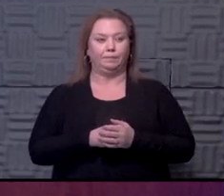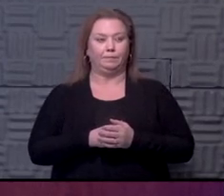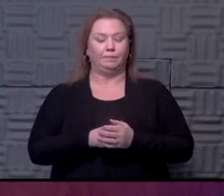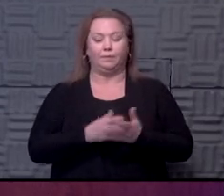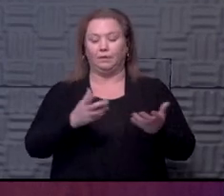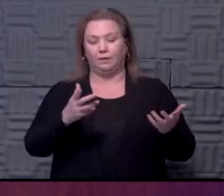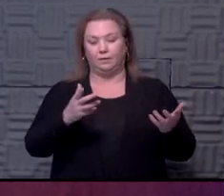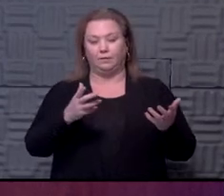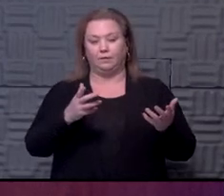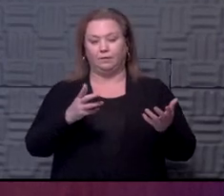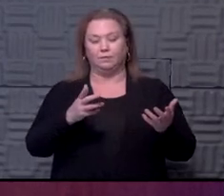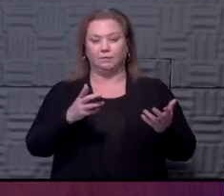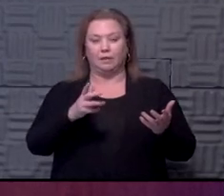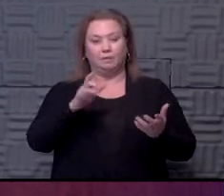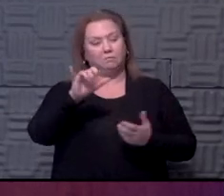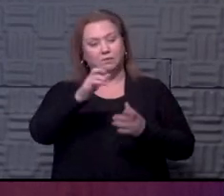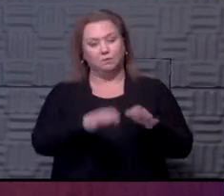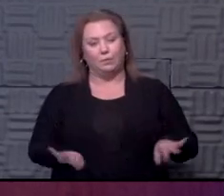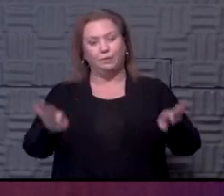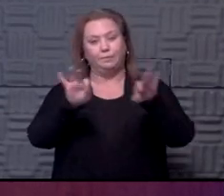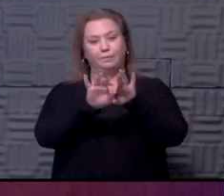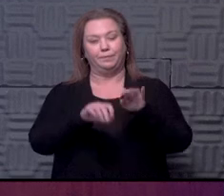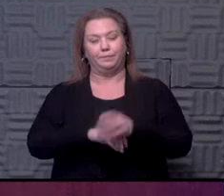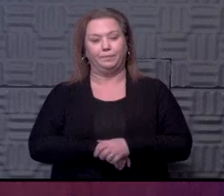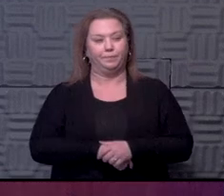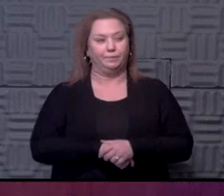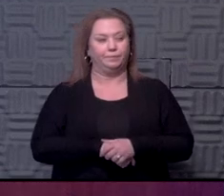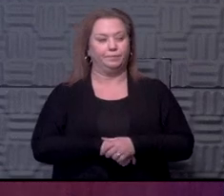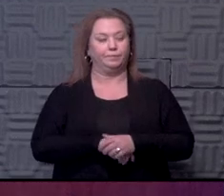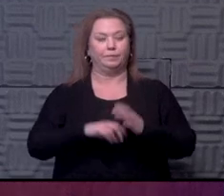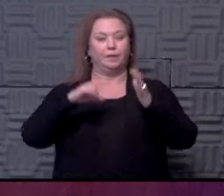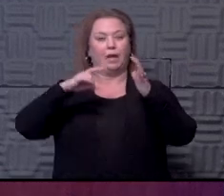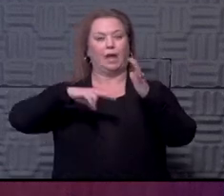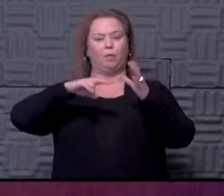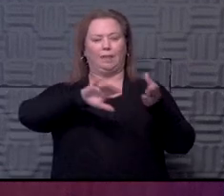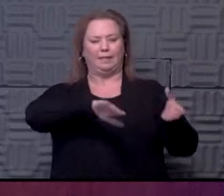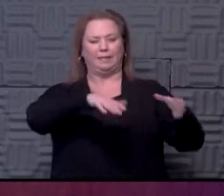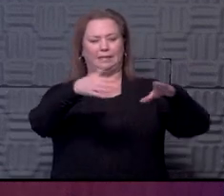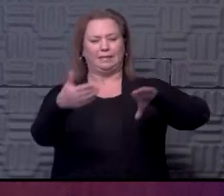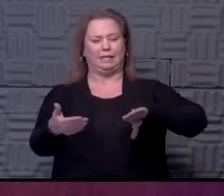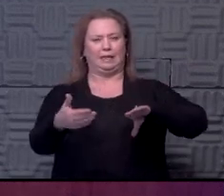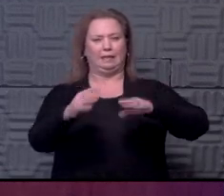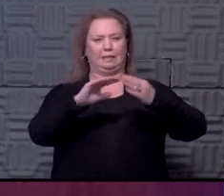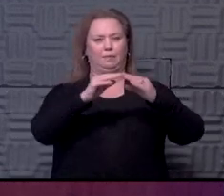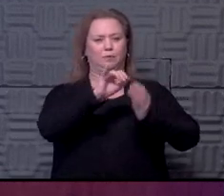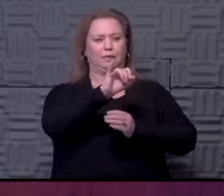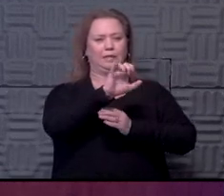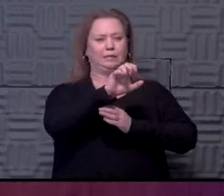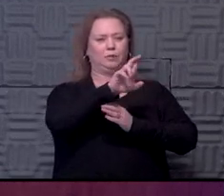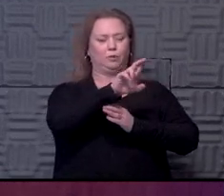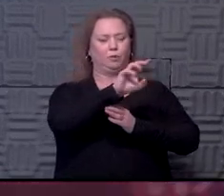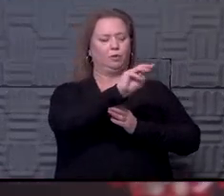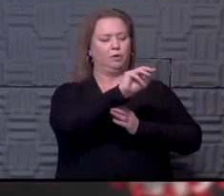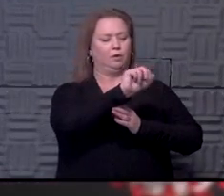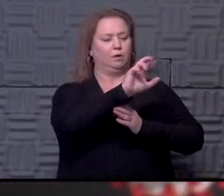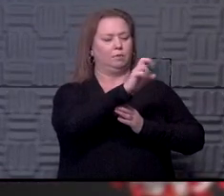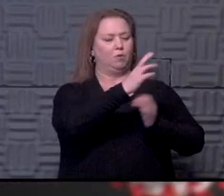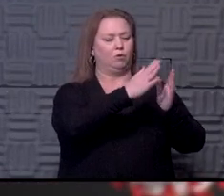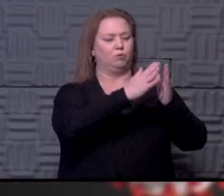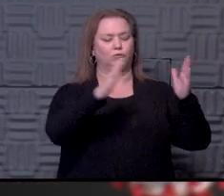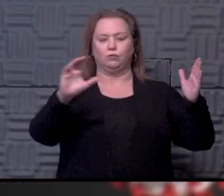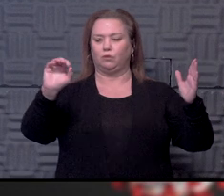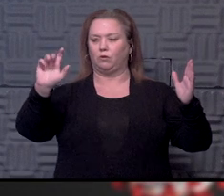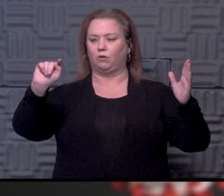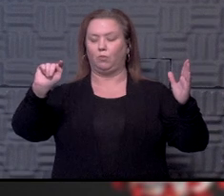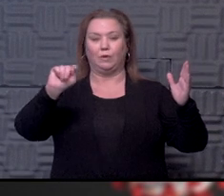And don't discount that at all. I read that the mortality rate in the ICUs between March and October of last